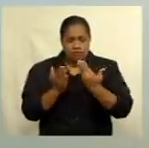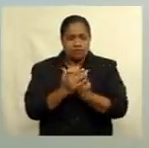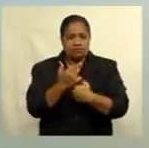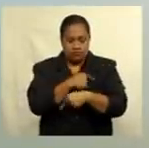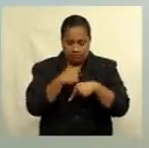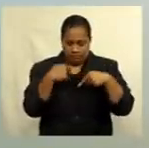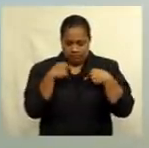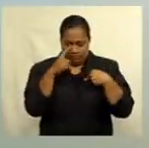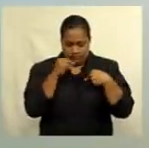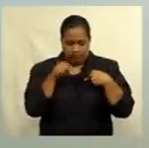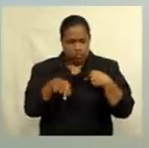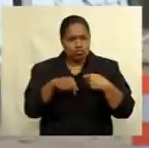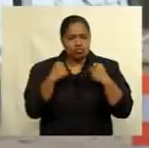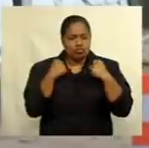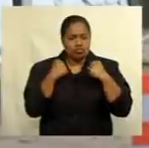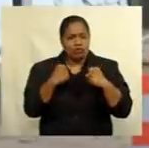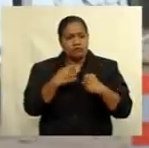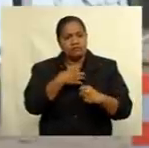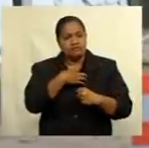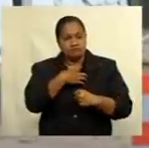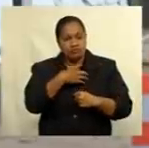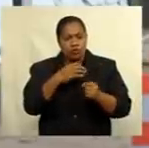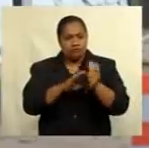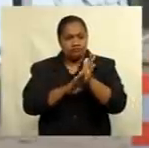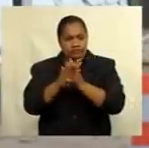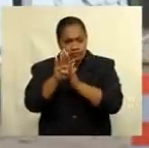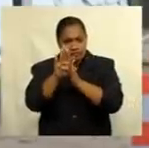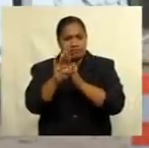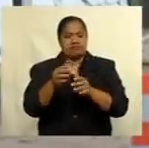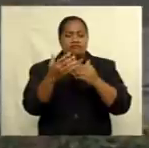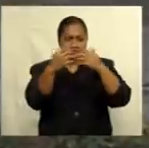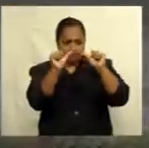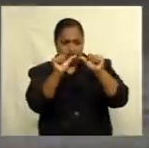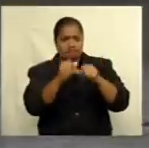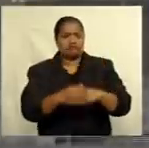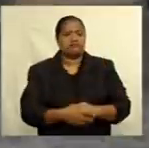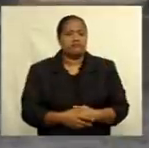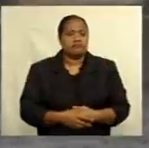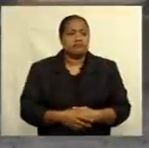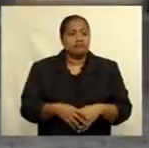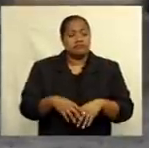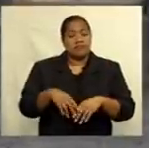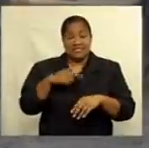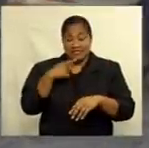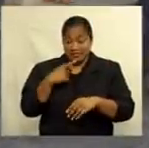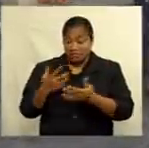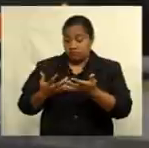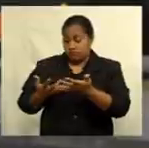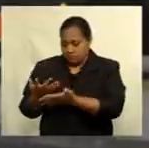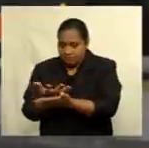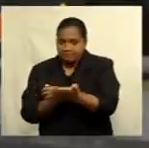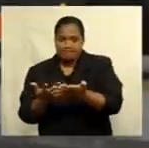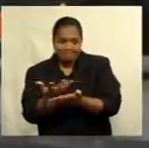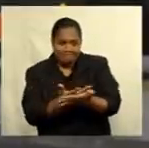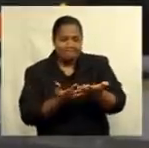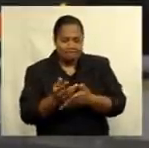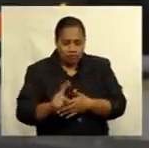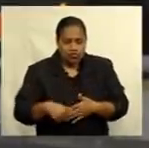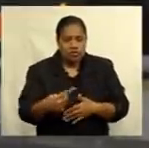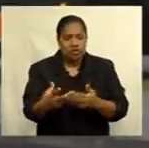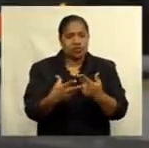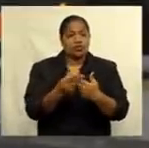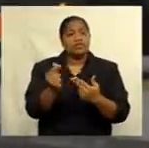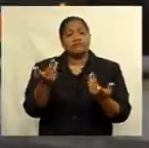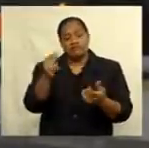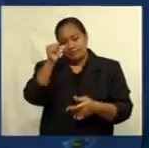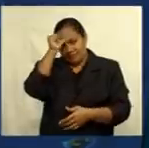stronger and more prosperous. The Permanent Secretary for Foreign Affairs says discussions are currently underway with India. We had